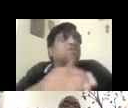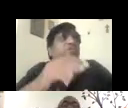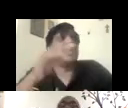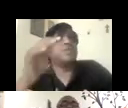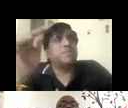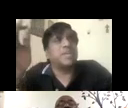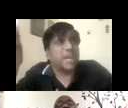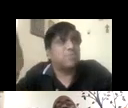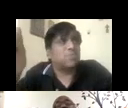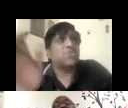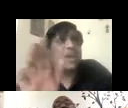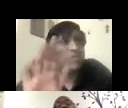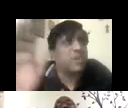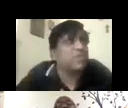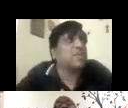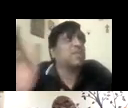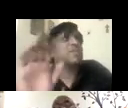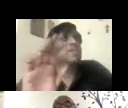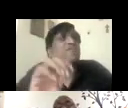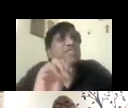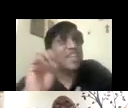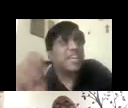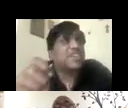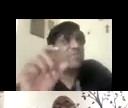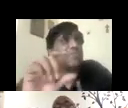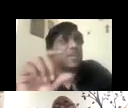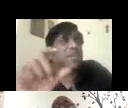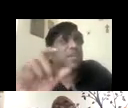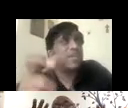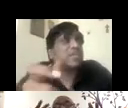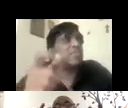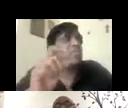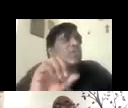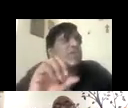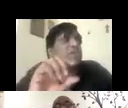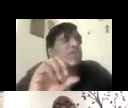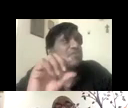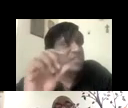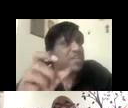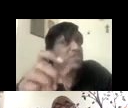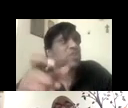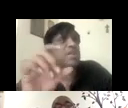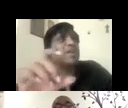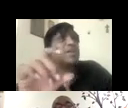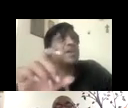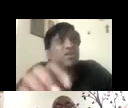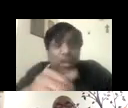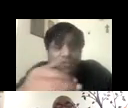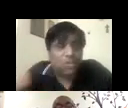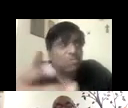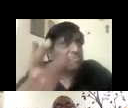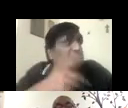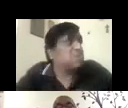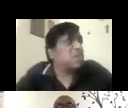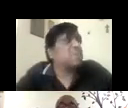training many, many times over. So we have to give that facilitation. What I'm saying is support and facilitation that, you know, left